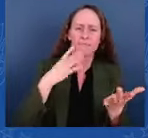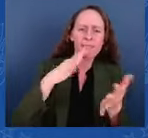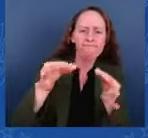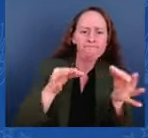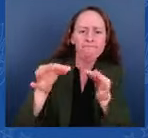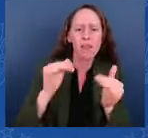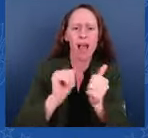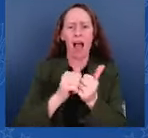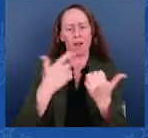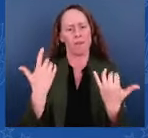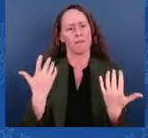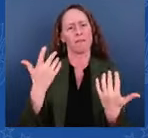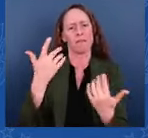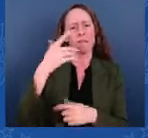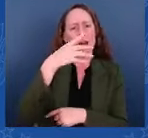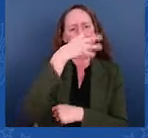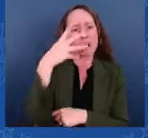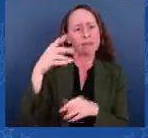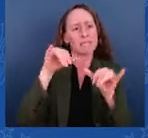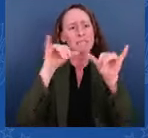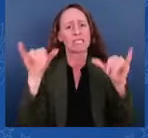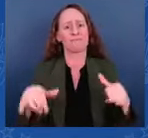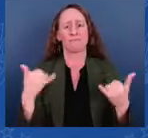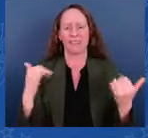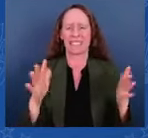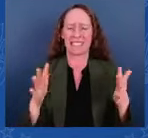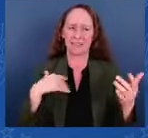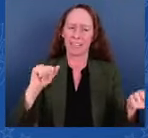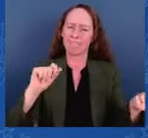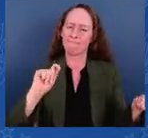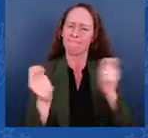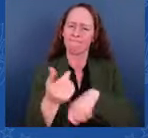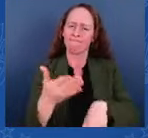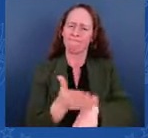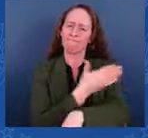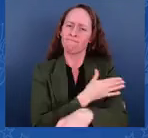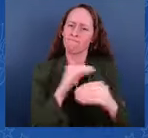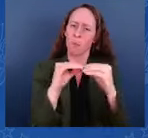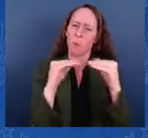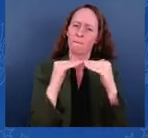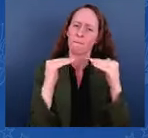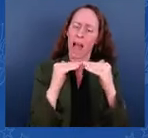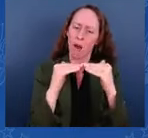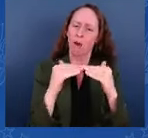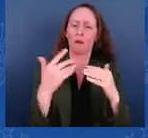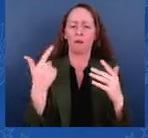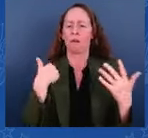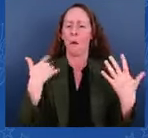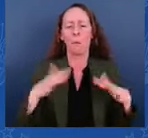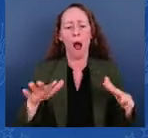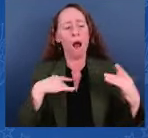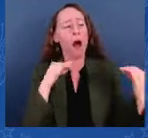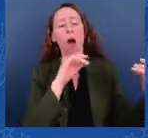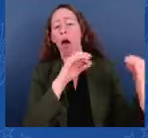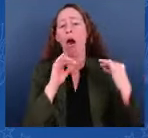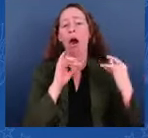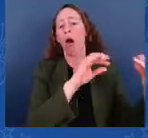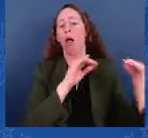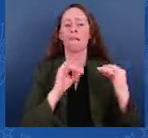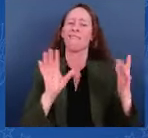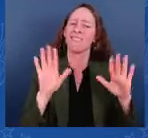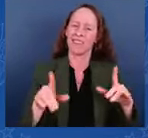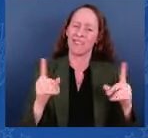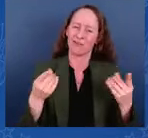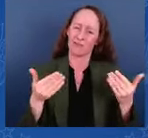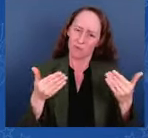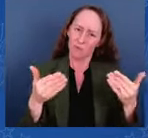Let's fix the problem and stop fighting about it. I'm doing my part. We're doing our part. Congressional Republicans should do their part.